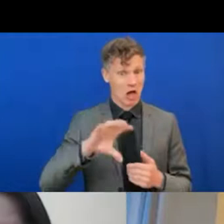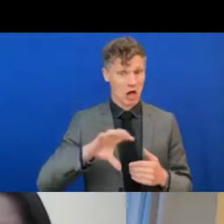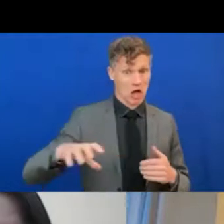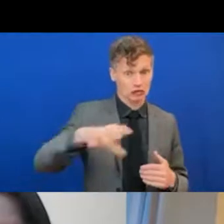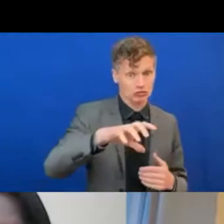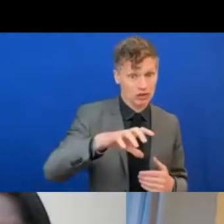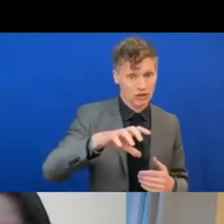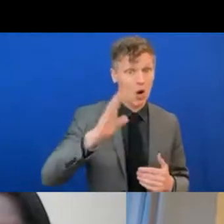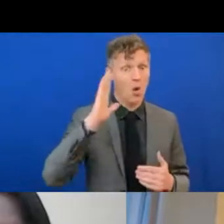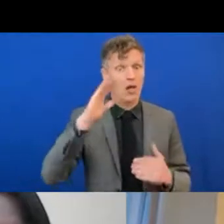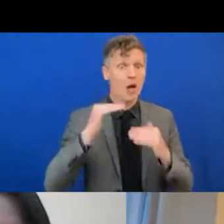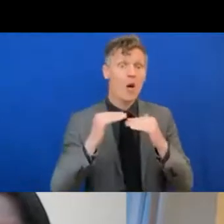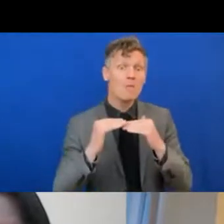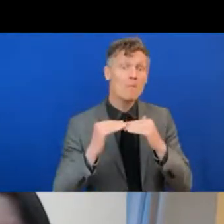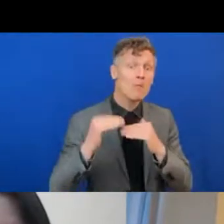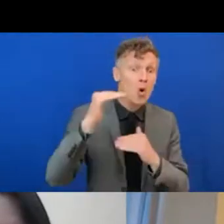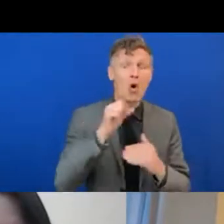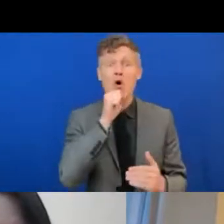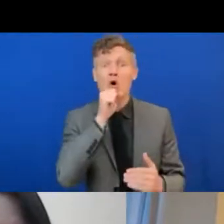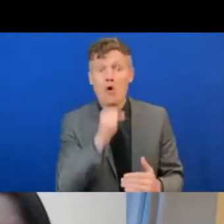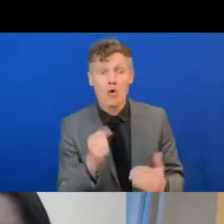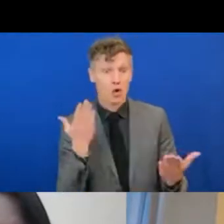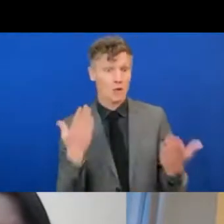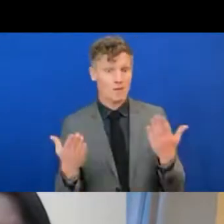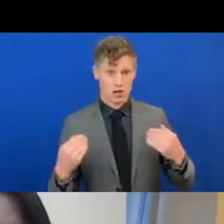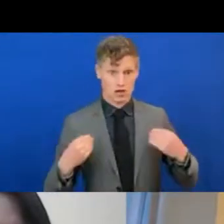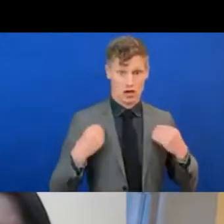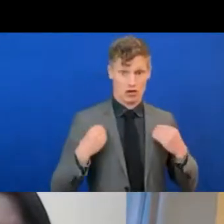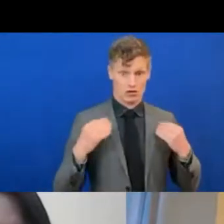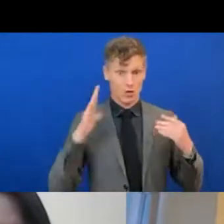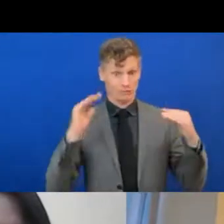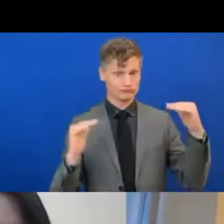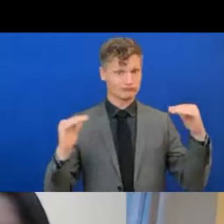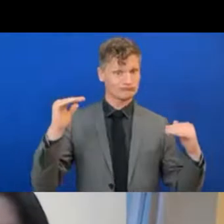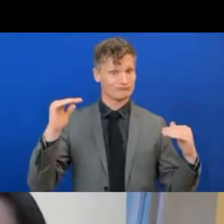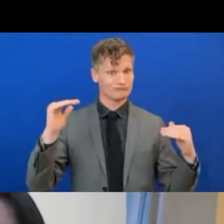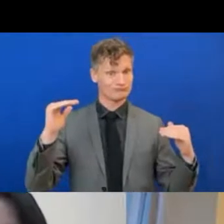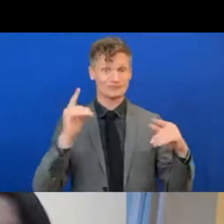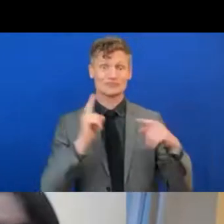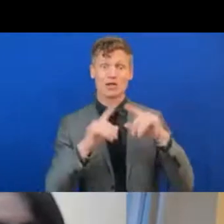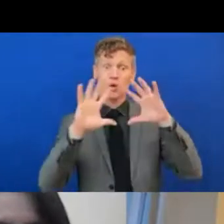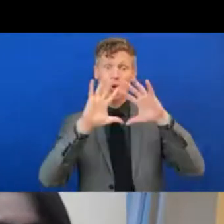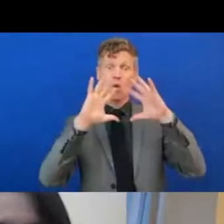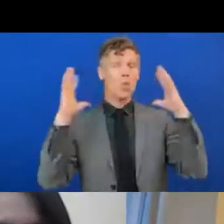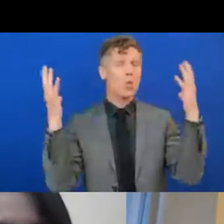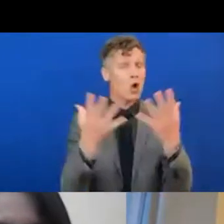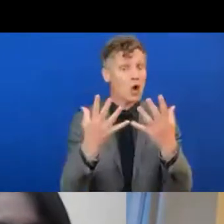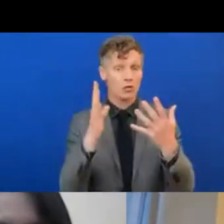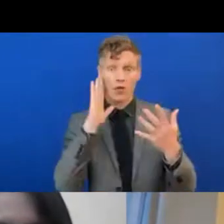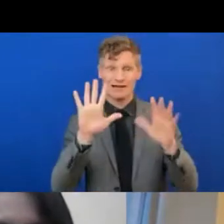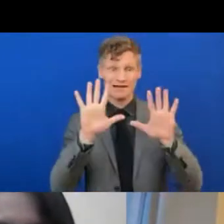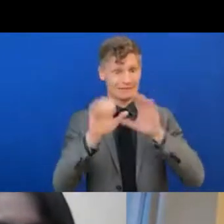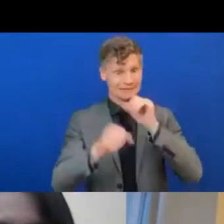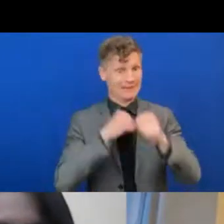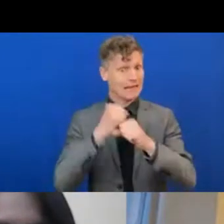include all the countries represented here, so the world, in the next decade or so, there will be more old and